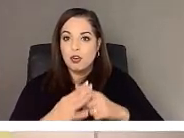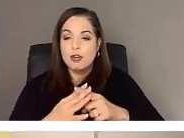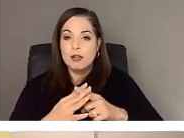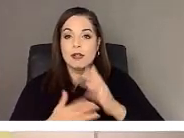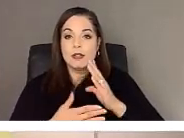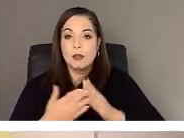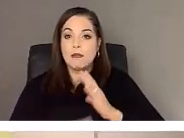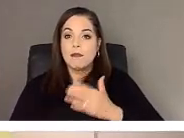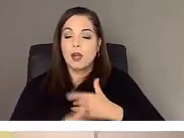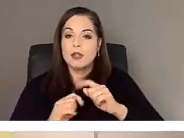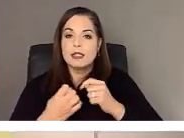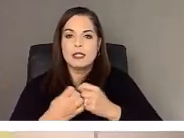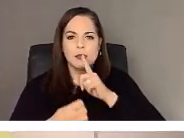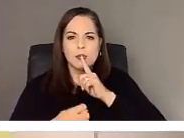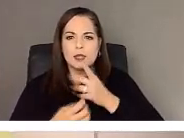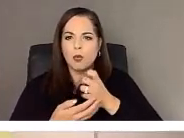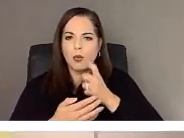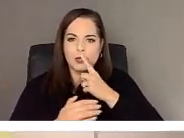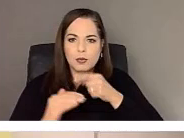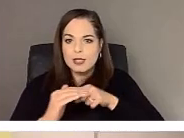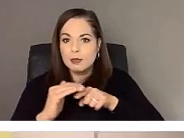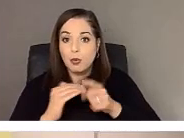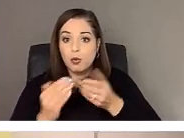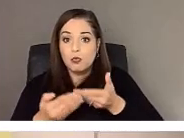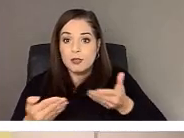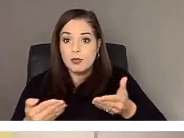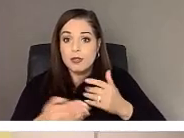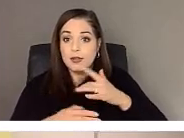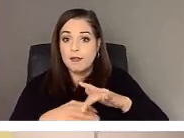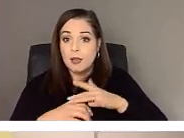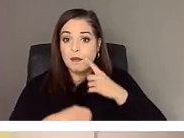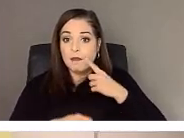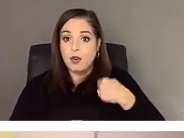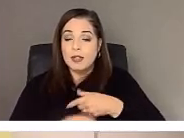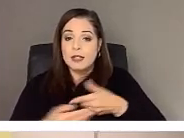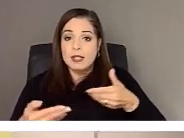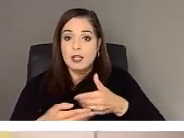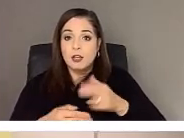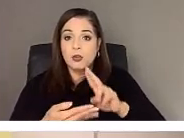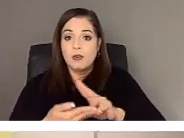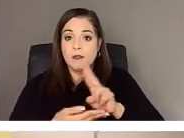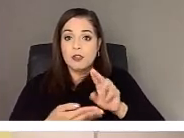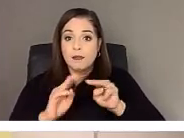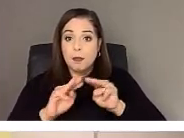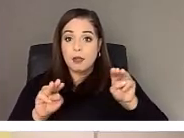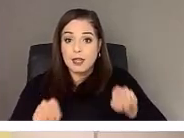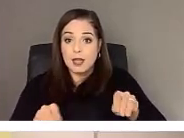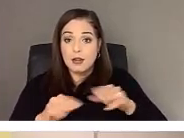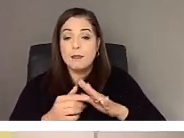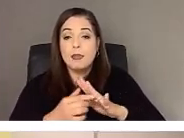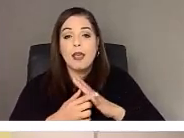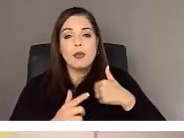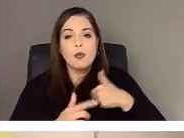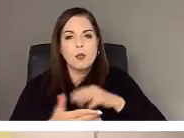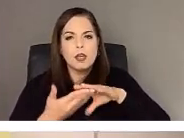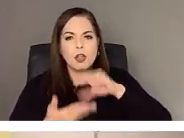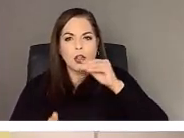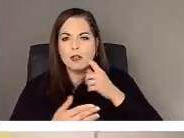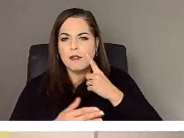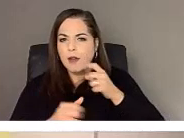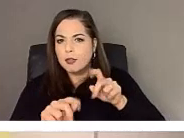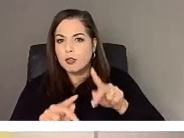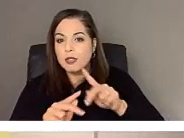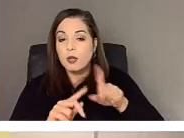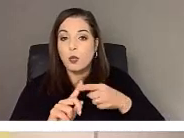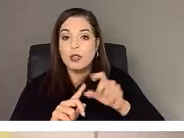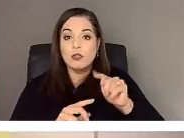team wanted to explore the resources that are available to us here at University of Montana, and we found an opportunity when Studio One at